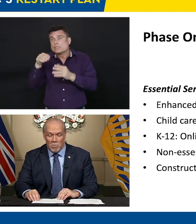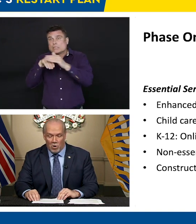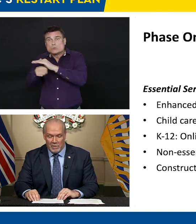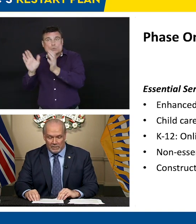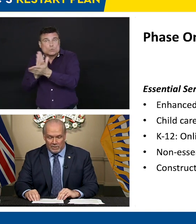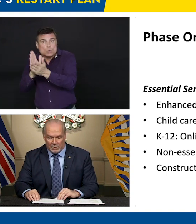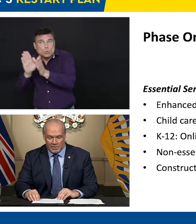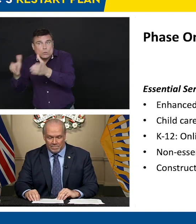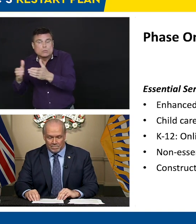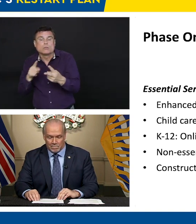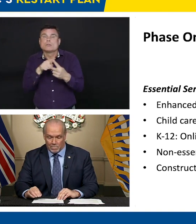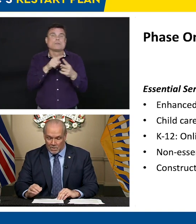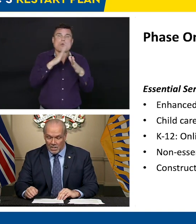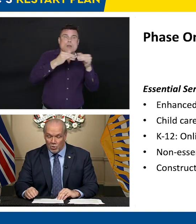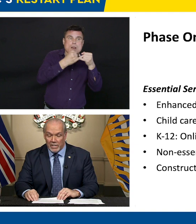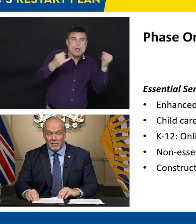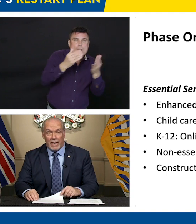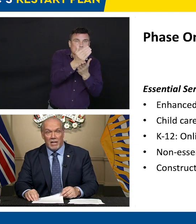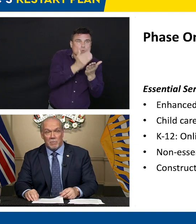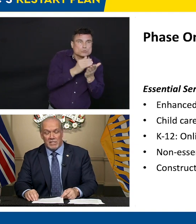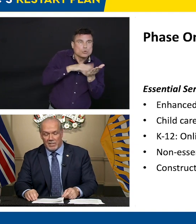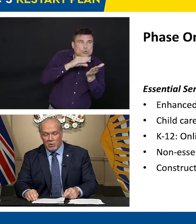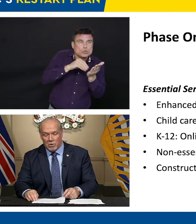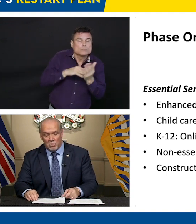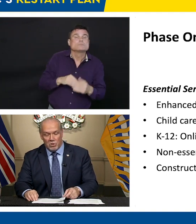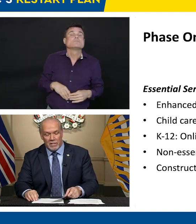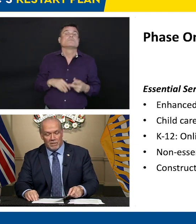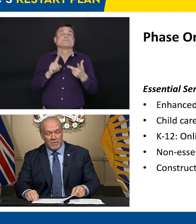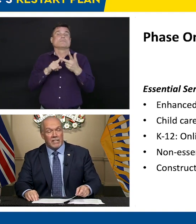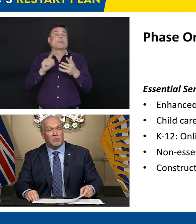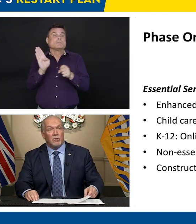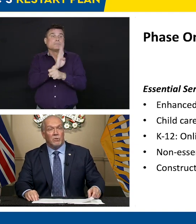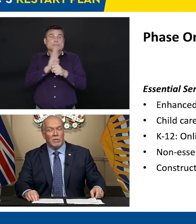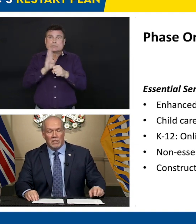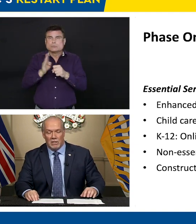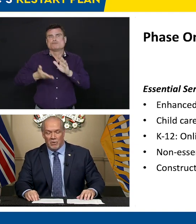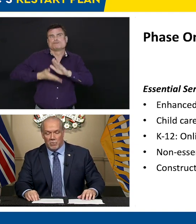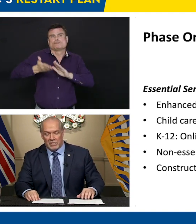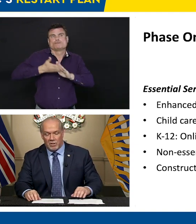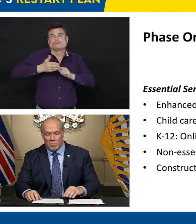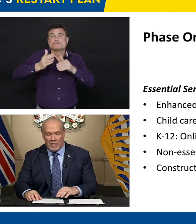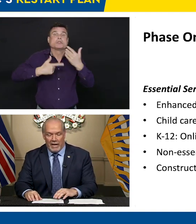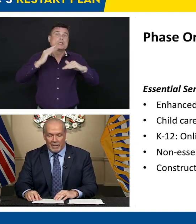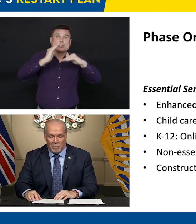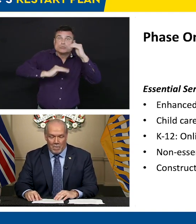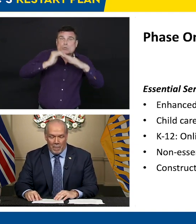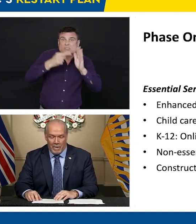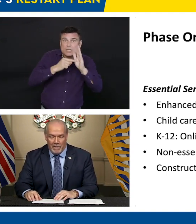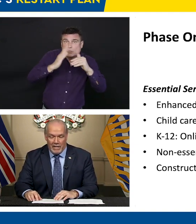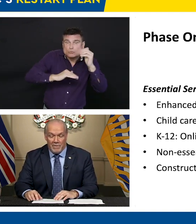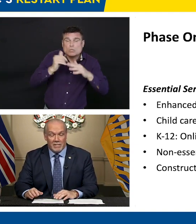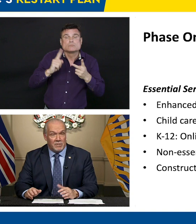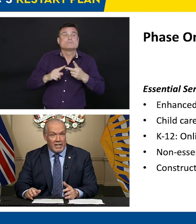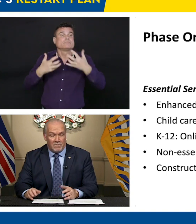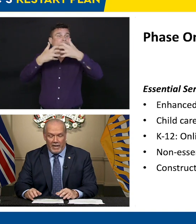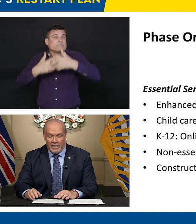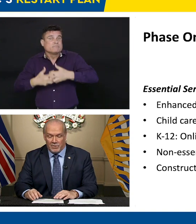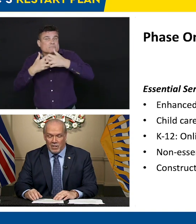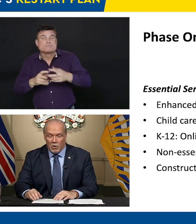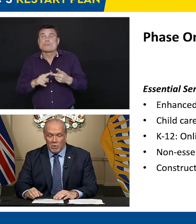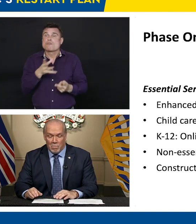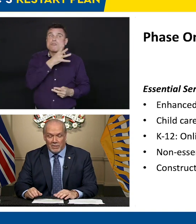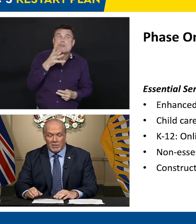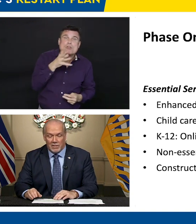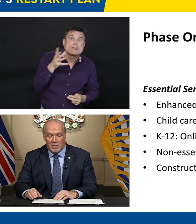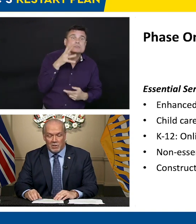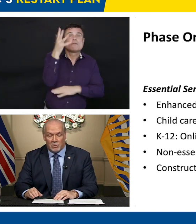many, many more businesses. In the weeks ahead, BC will move into phase two of the restart plan. In this next phase,